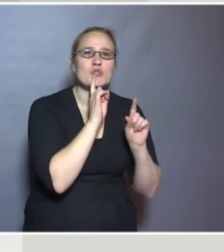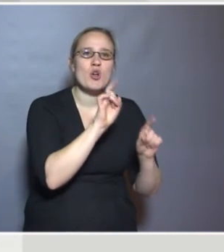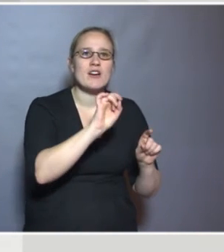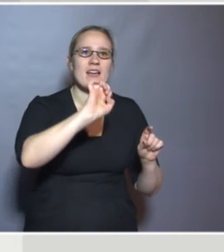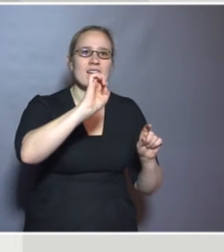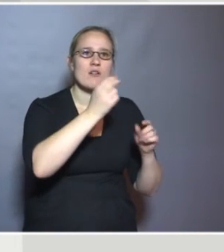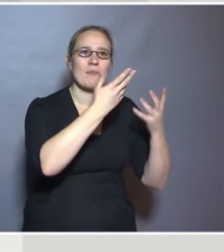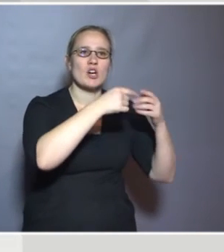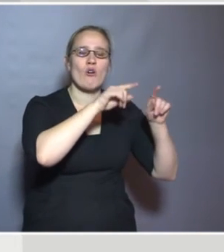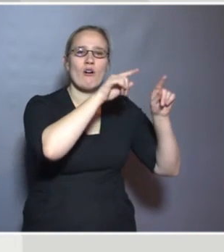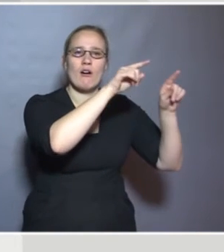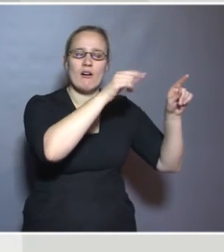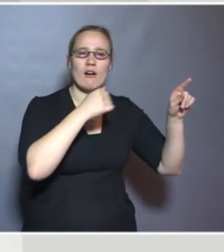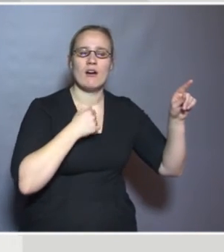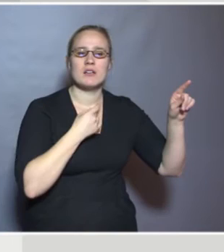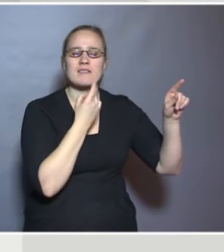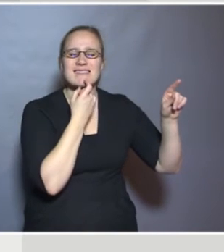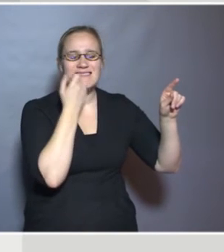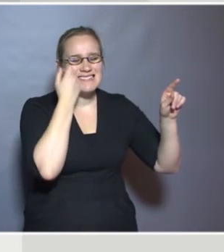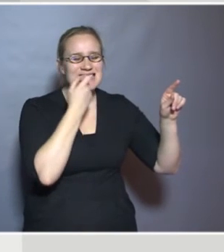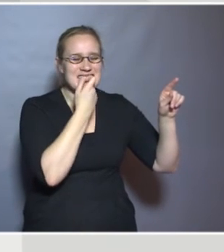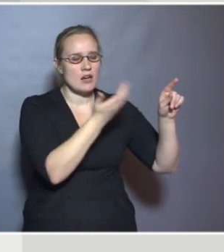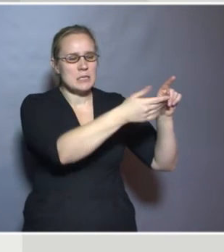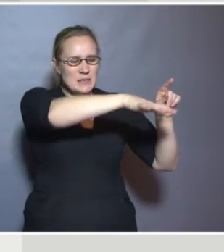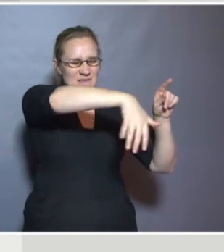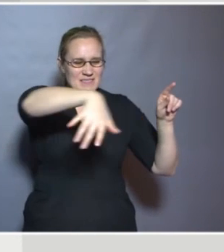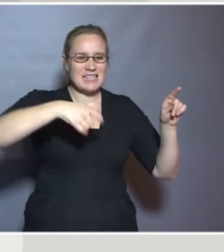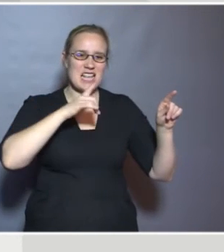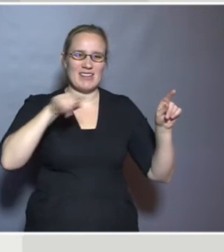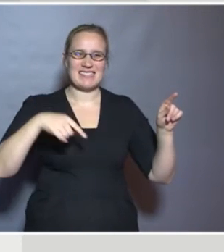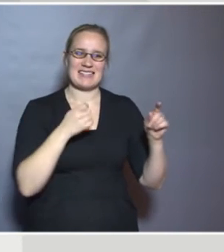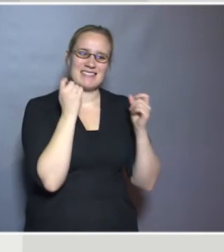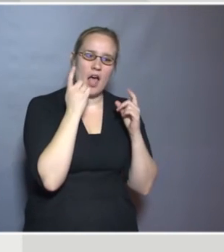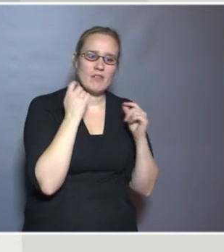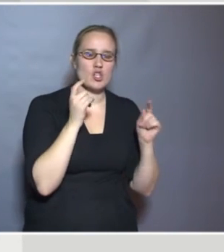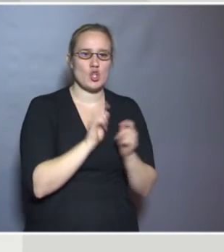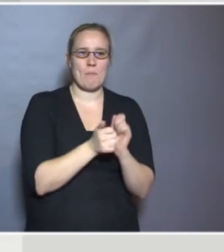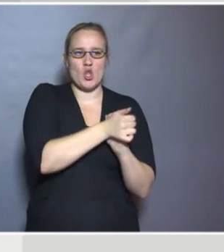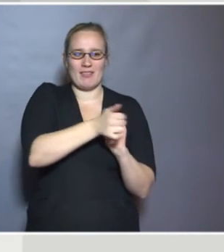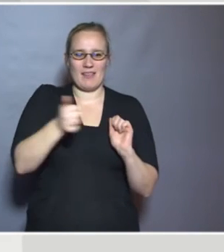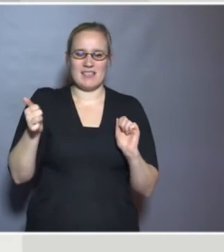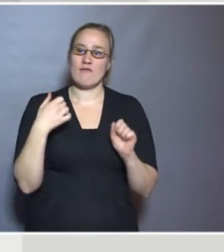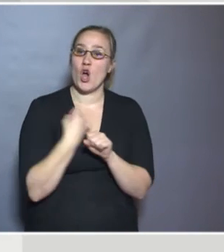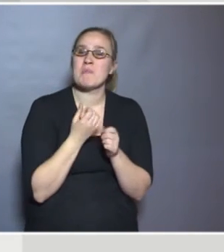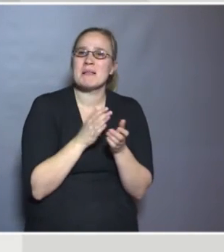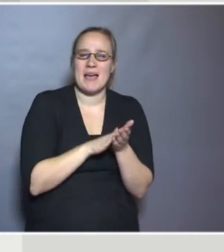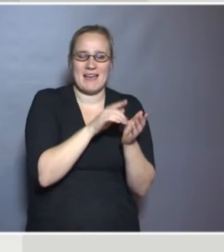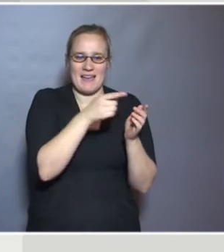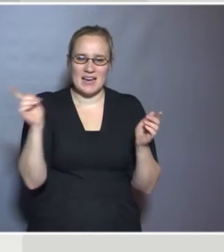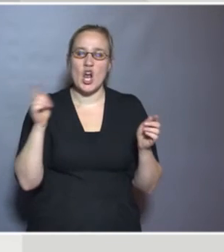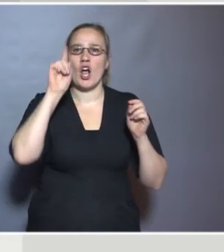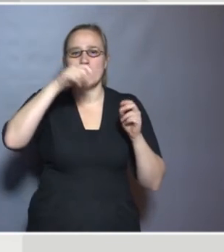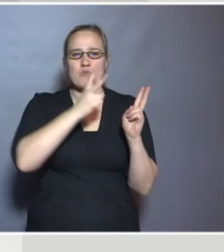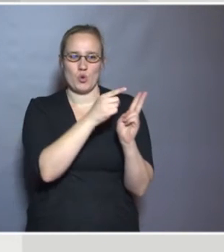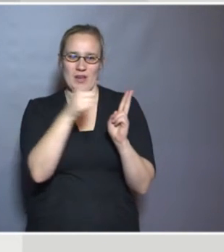agency to start collecting statistical data that the policy makers we work with could use in different